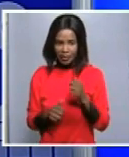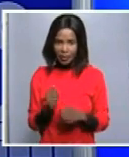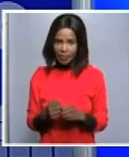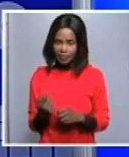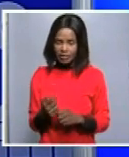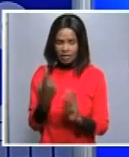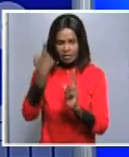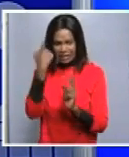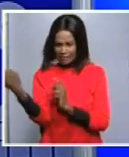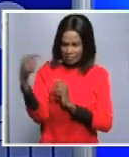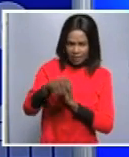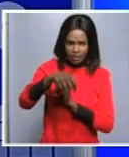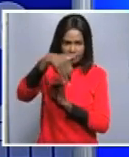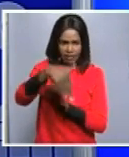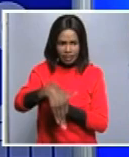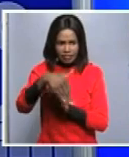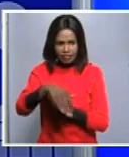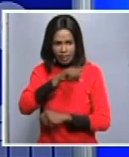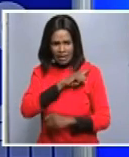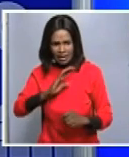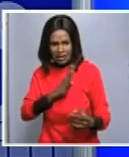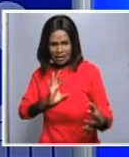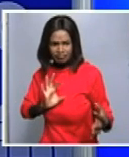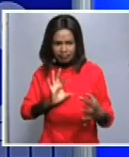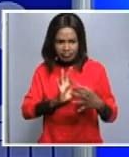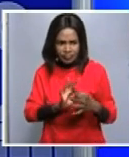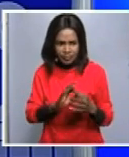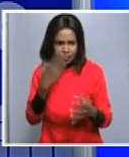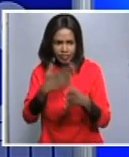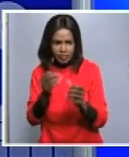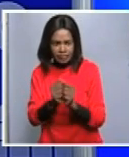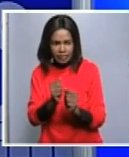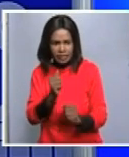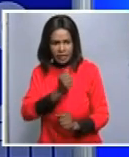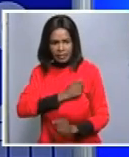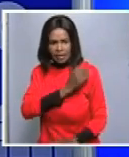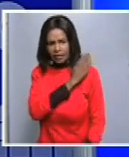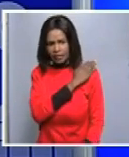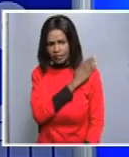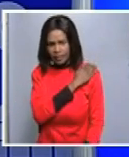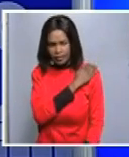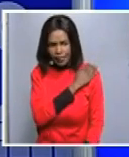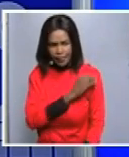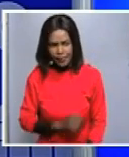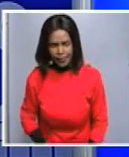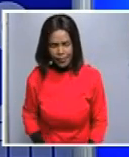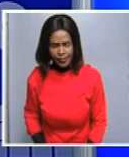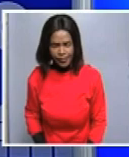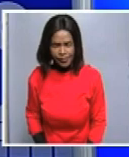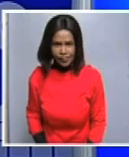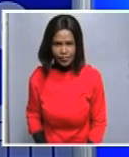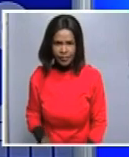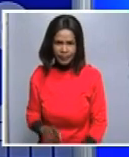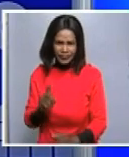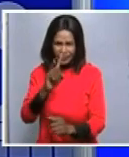consultation a very good evening to you dr pandor once again thank you so much for joining us good evening firstly dr